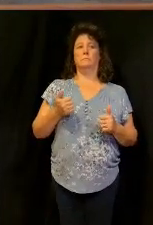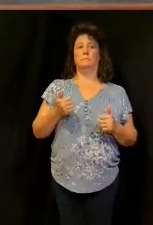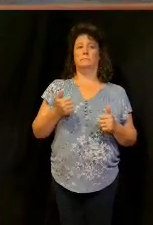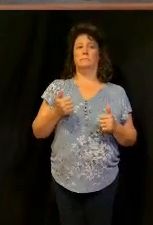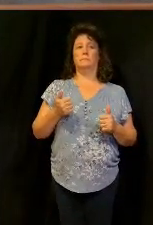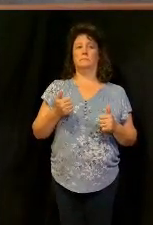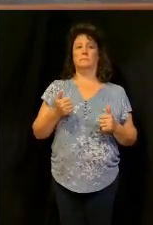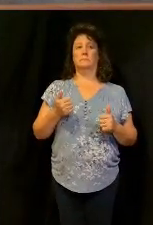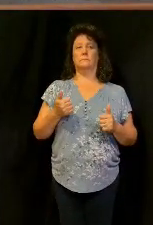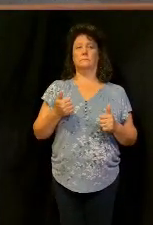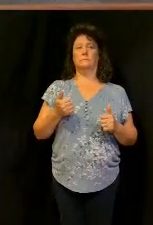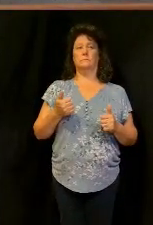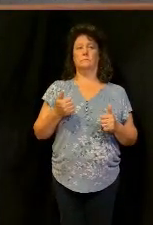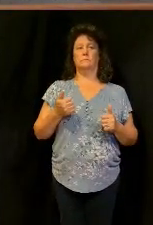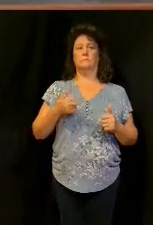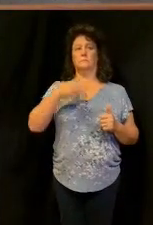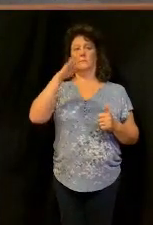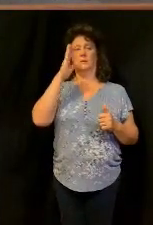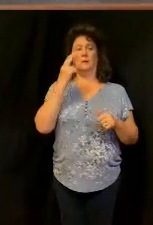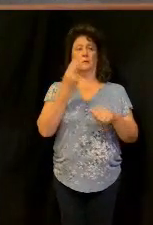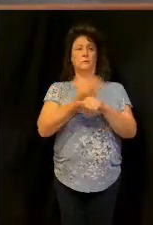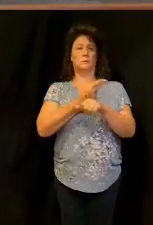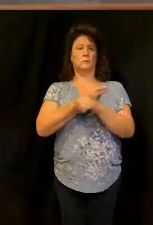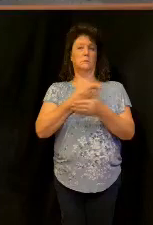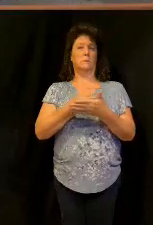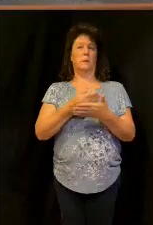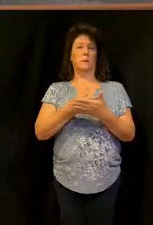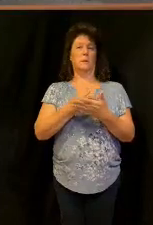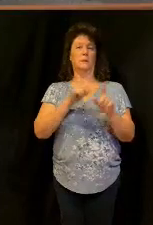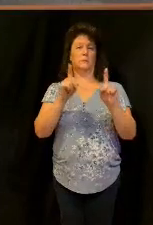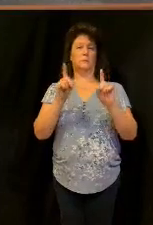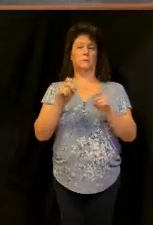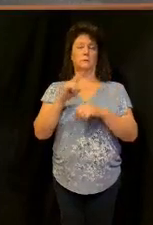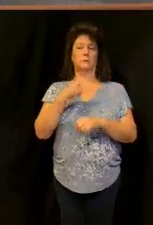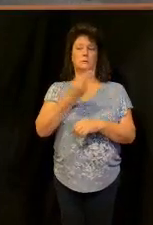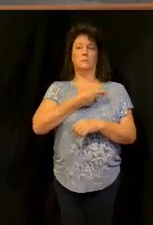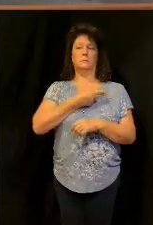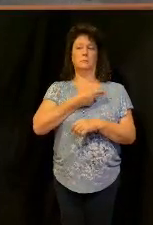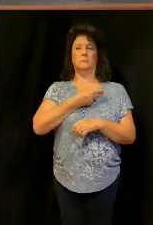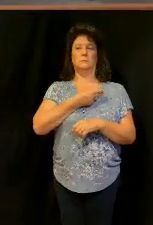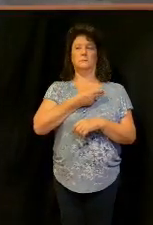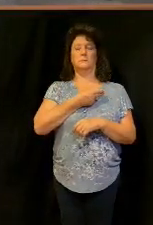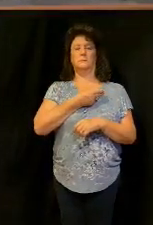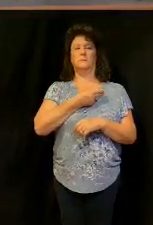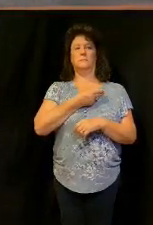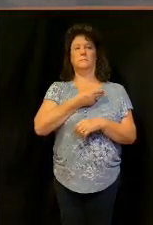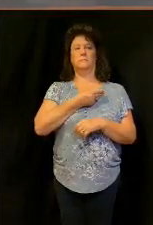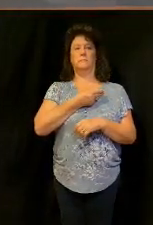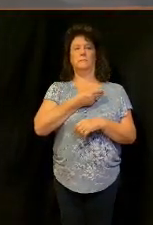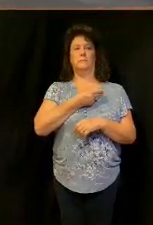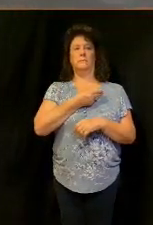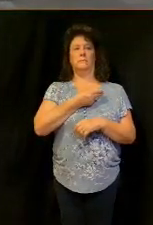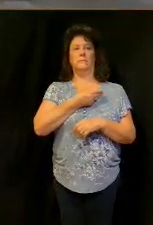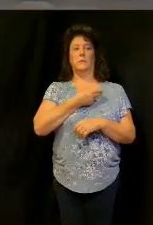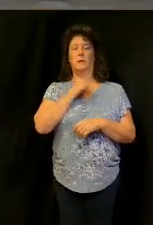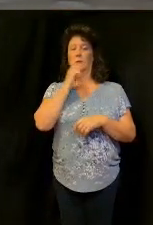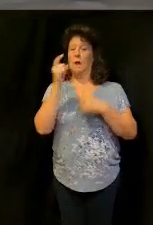I didn't say it God uses money to test us God you know God does test you he never tempts you